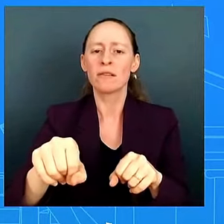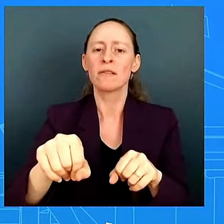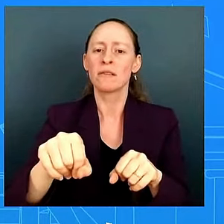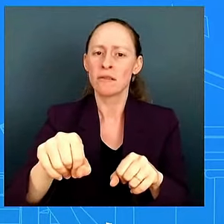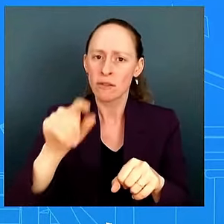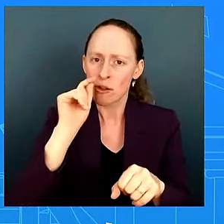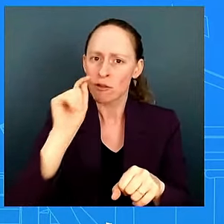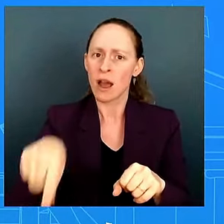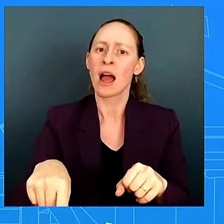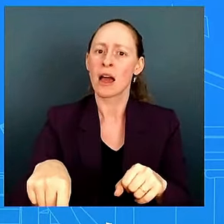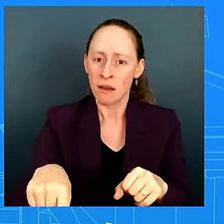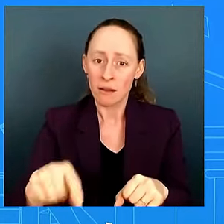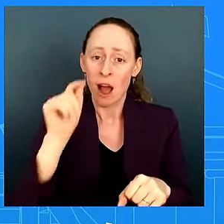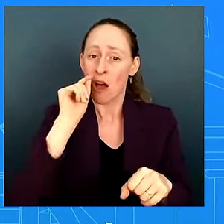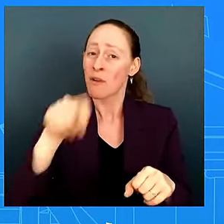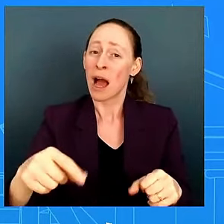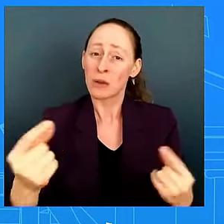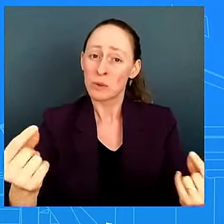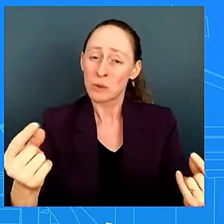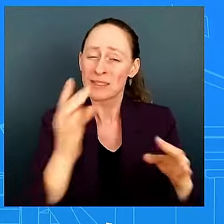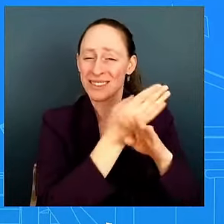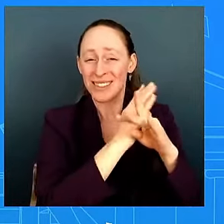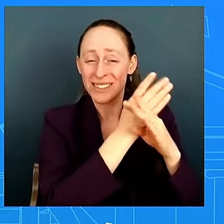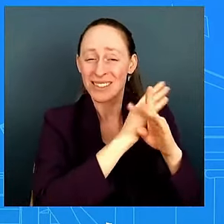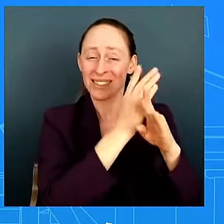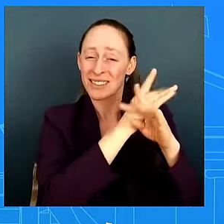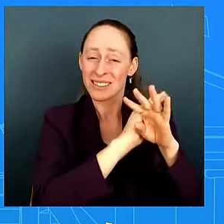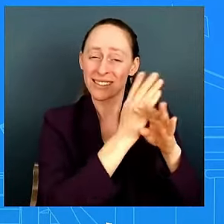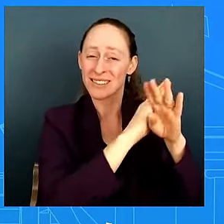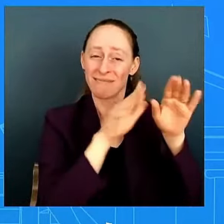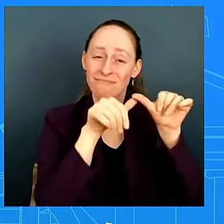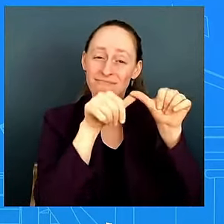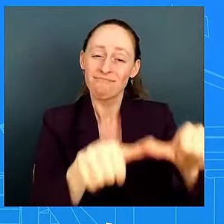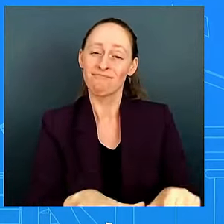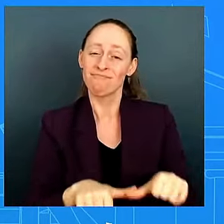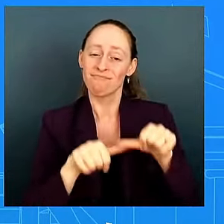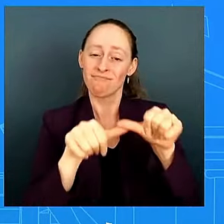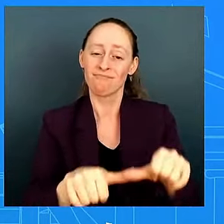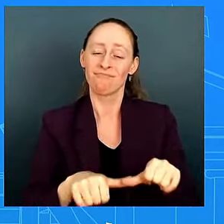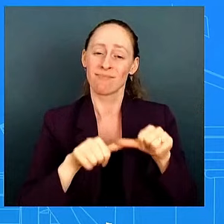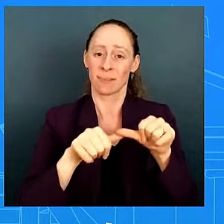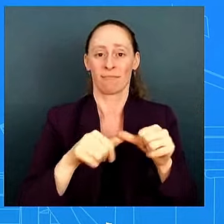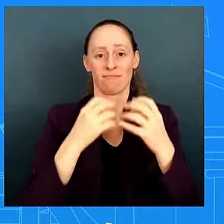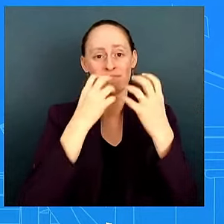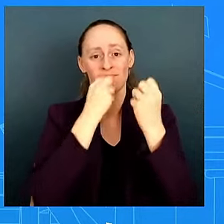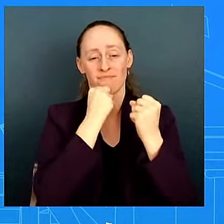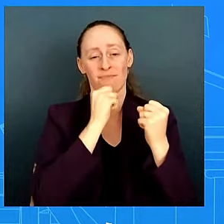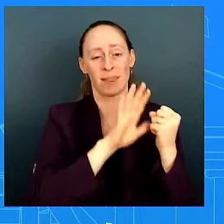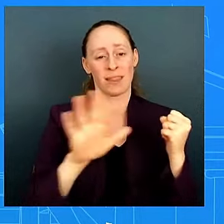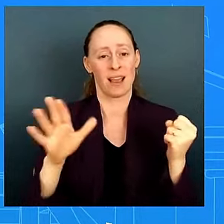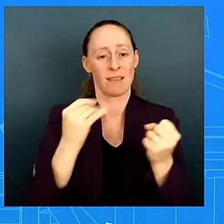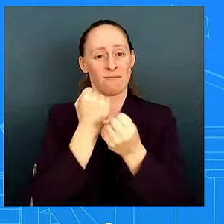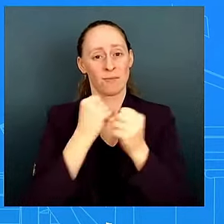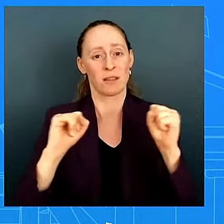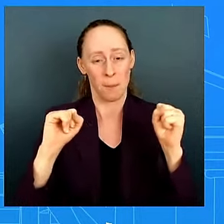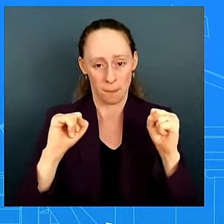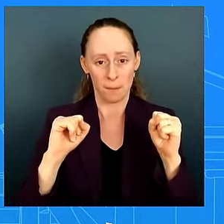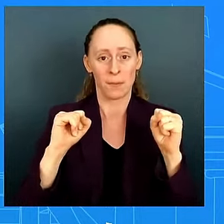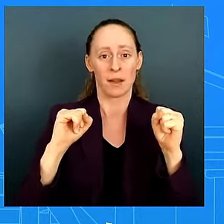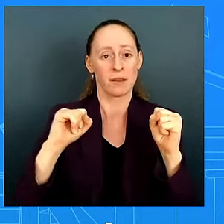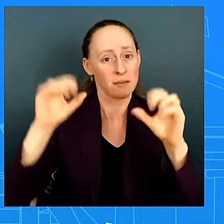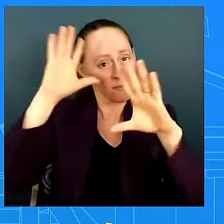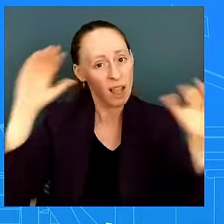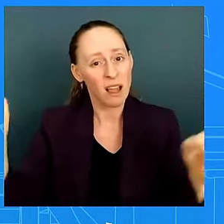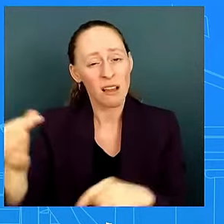aggression to fight for their freedom and democracy the president was able to bring uh 50 plus uh countries to support ukraine uh to